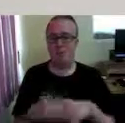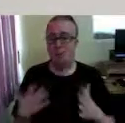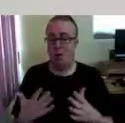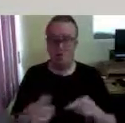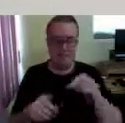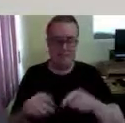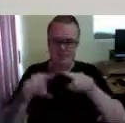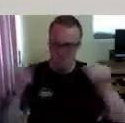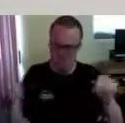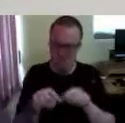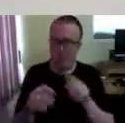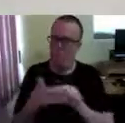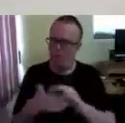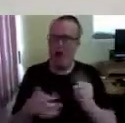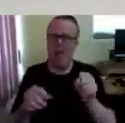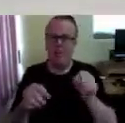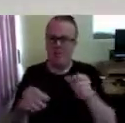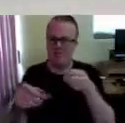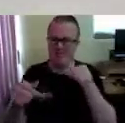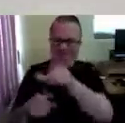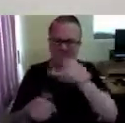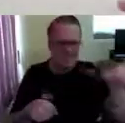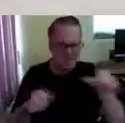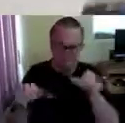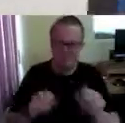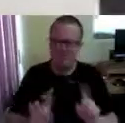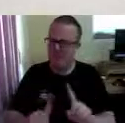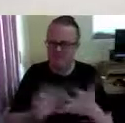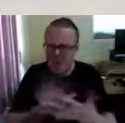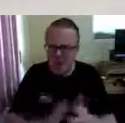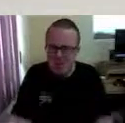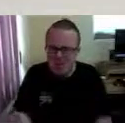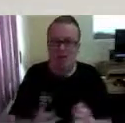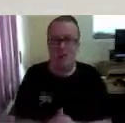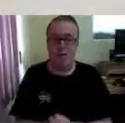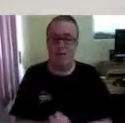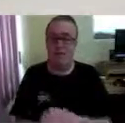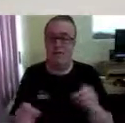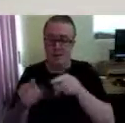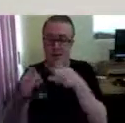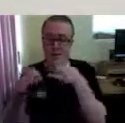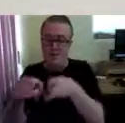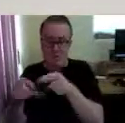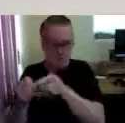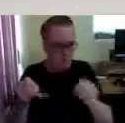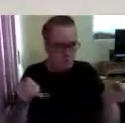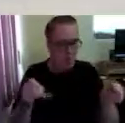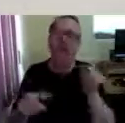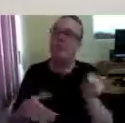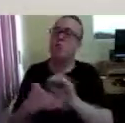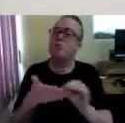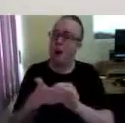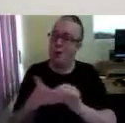So what are all these buttons on these devices? The first row of 40 cells is a